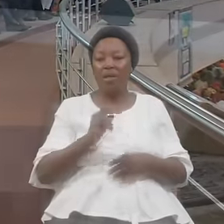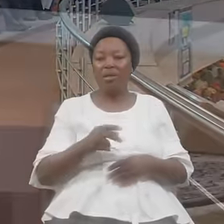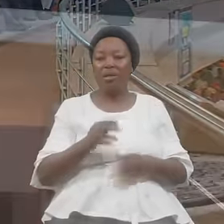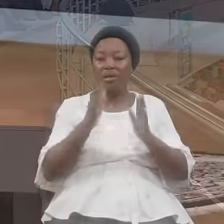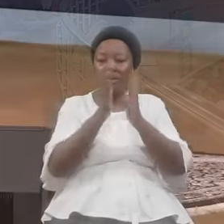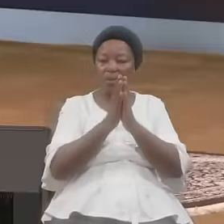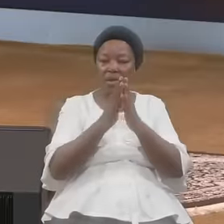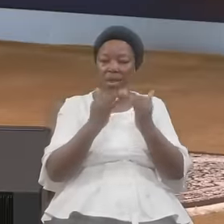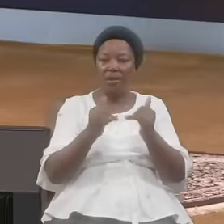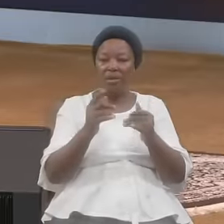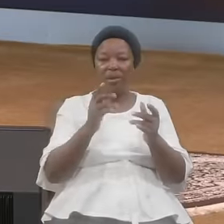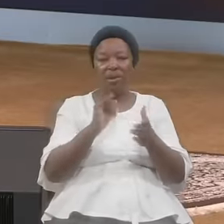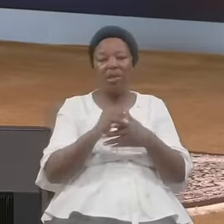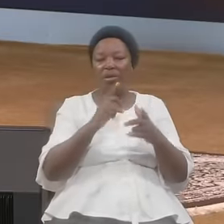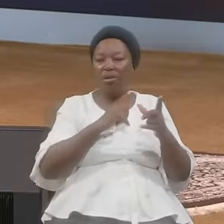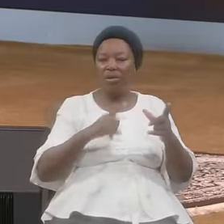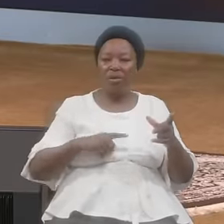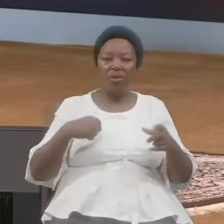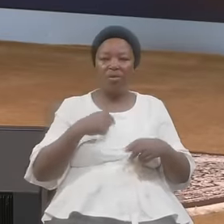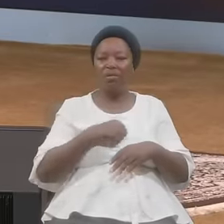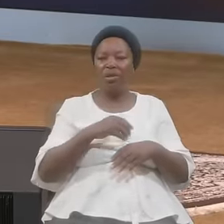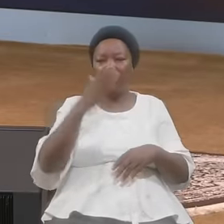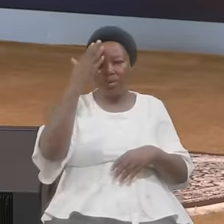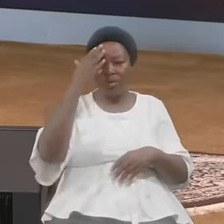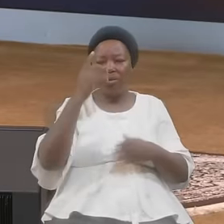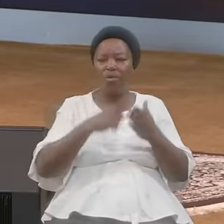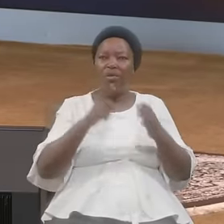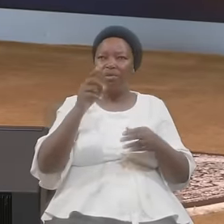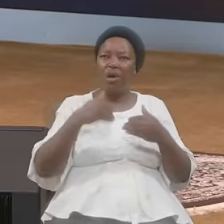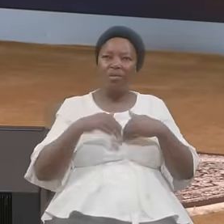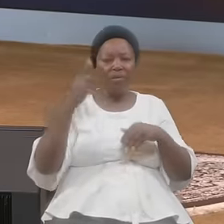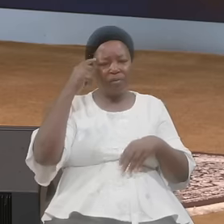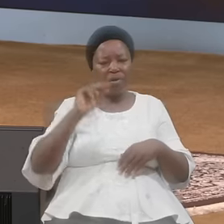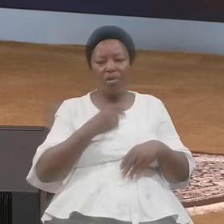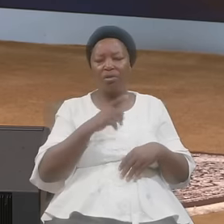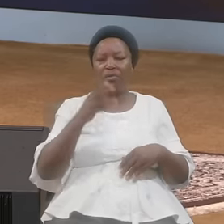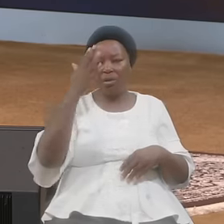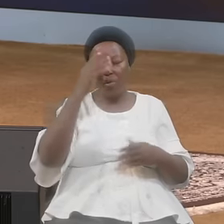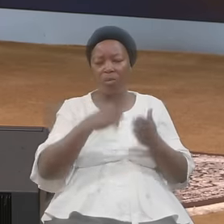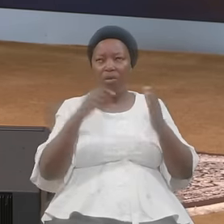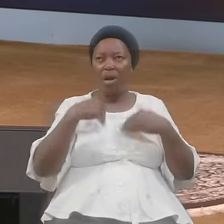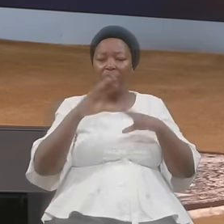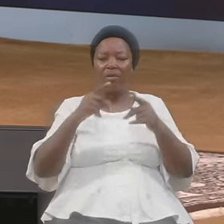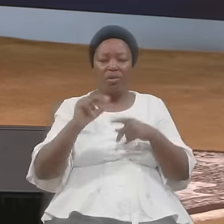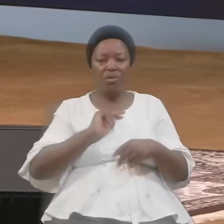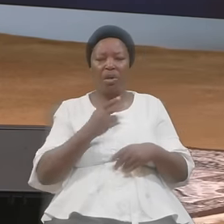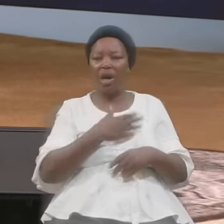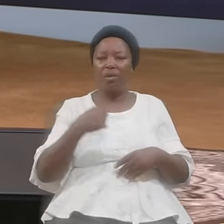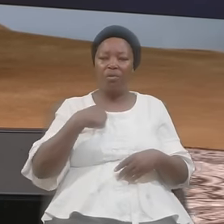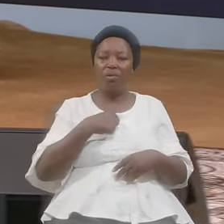We Know What He Wants And We Know What He Has Committed Into Our Hand And You Want To Remain